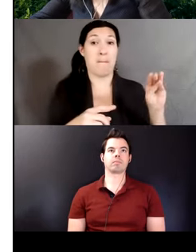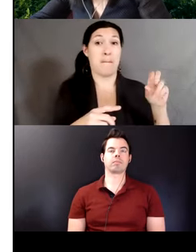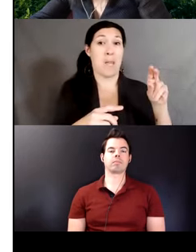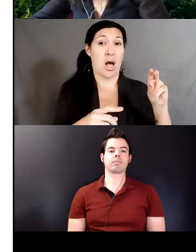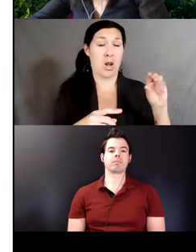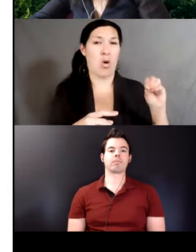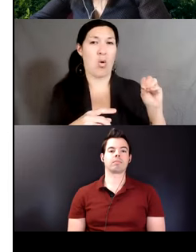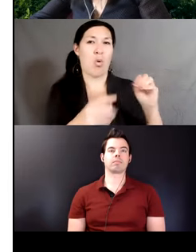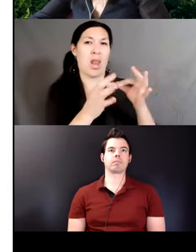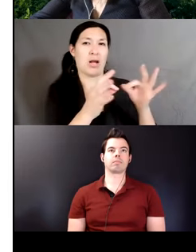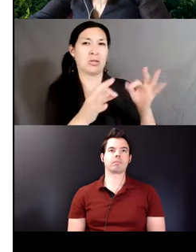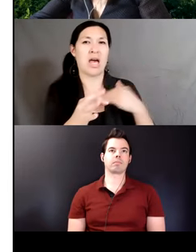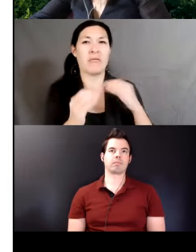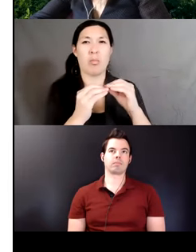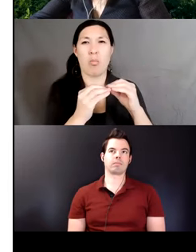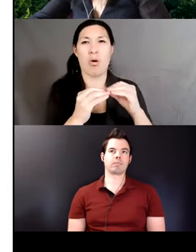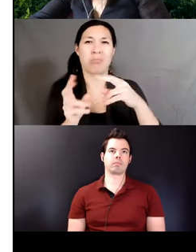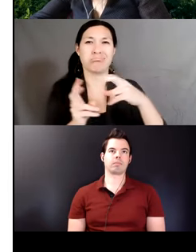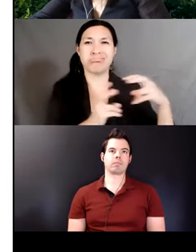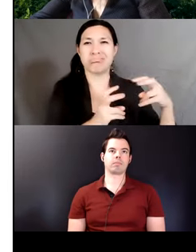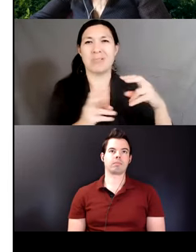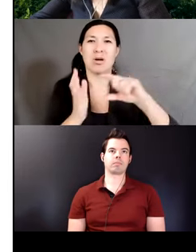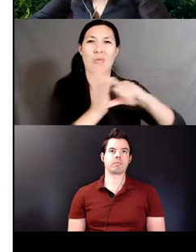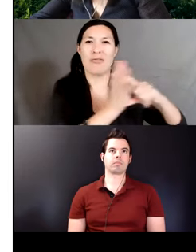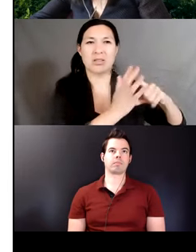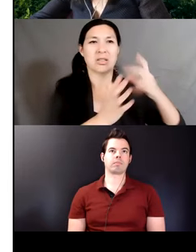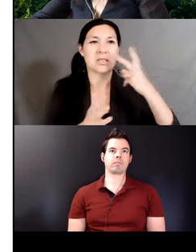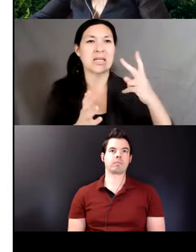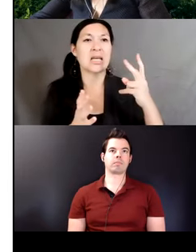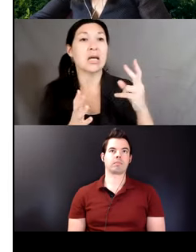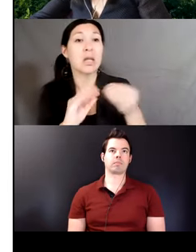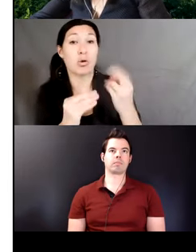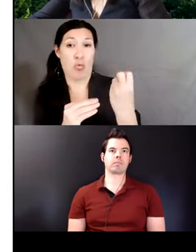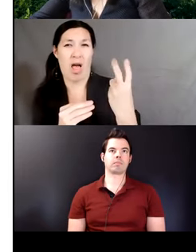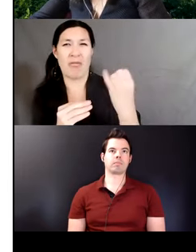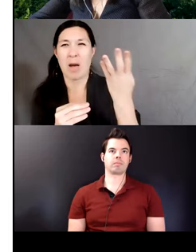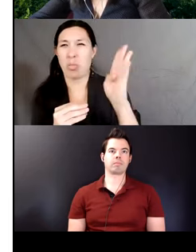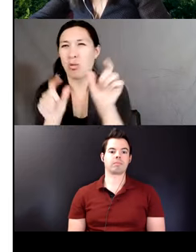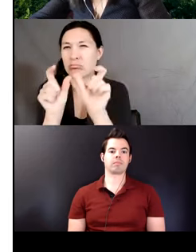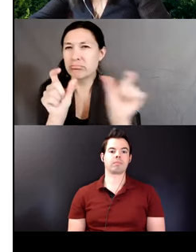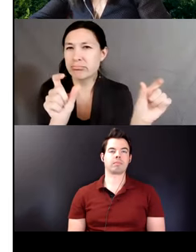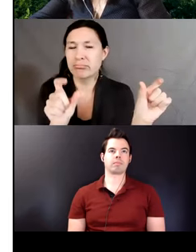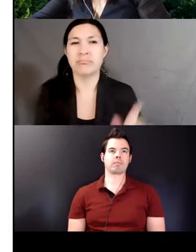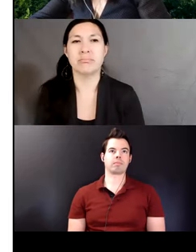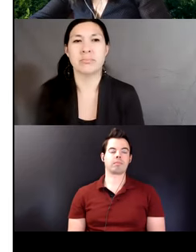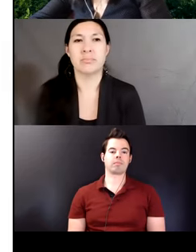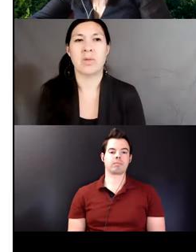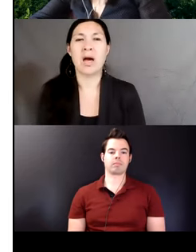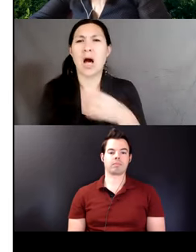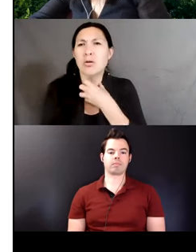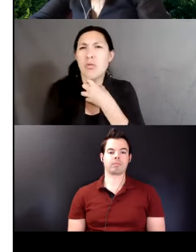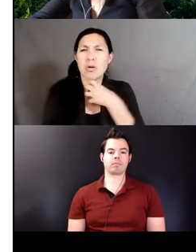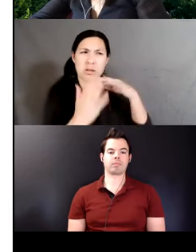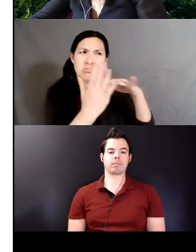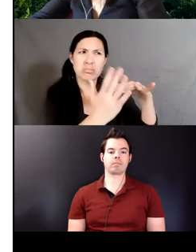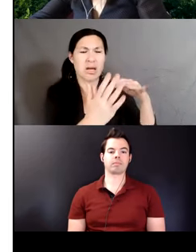morphology in their verbs as marked in blue in 12. For this presentation, I did a corpus study to examine the